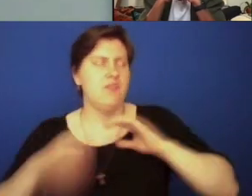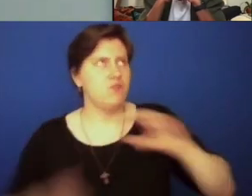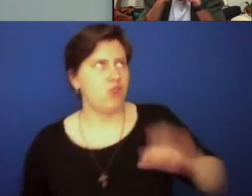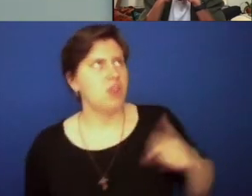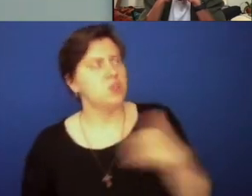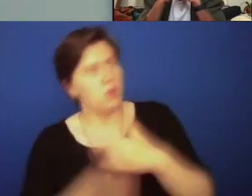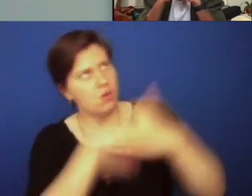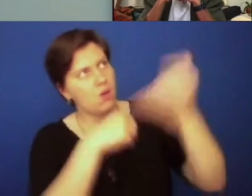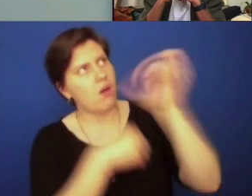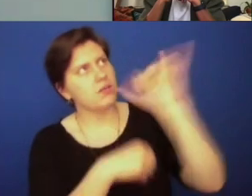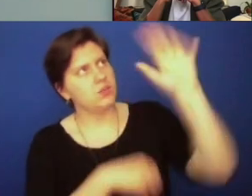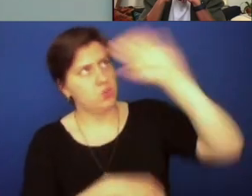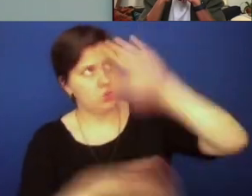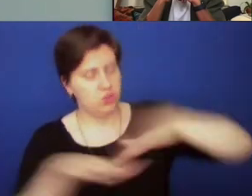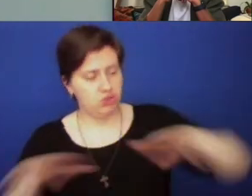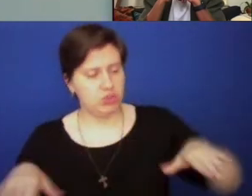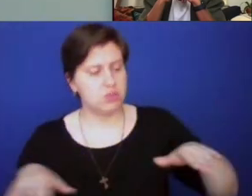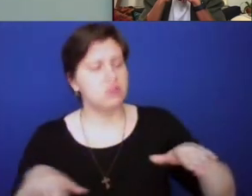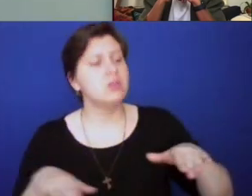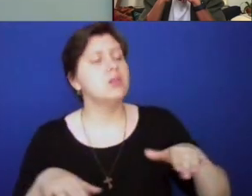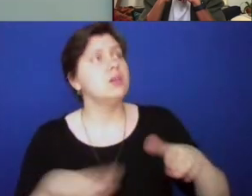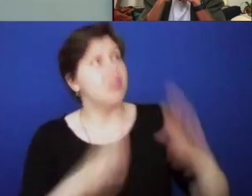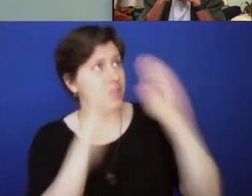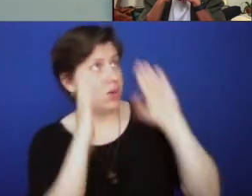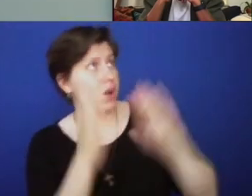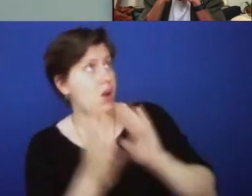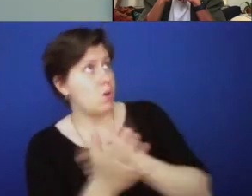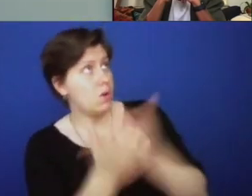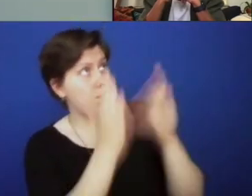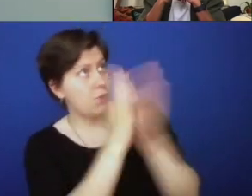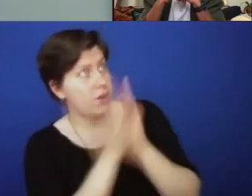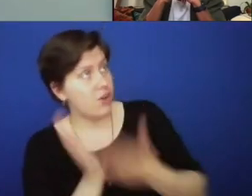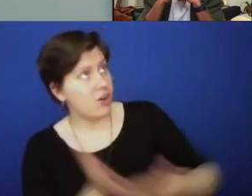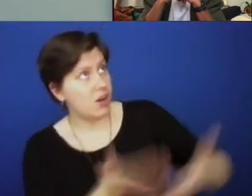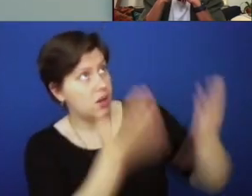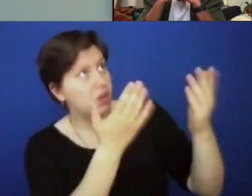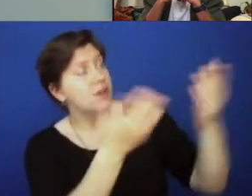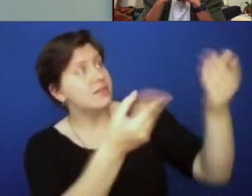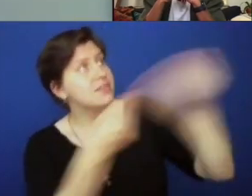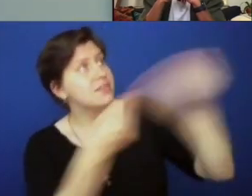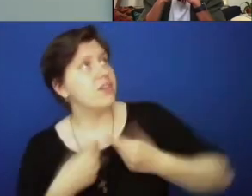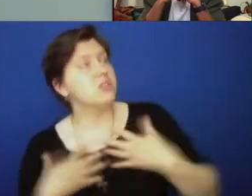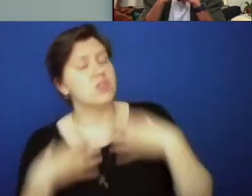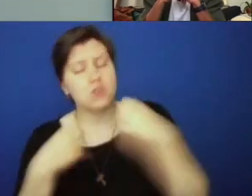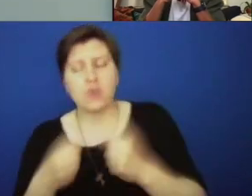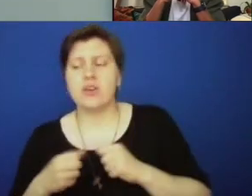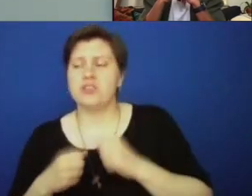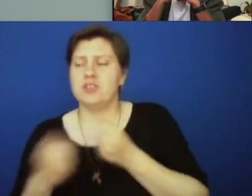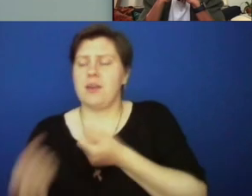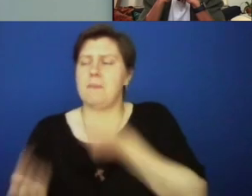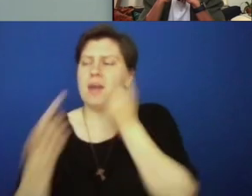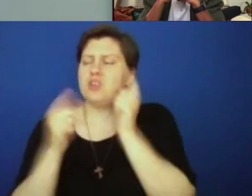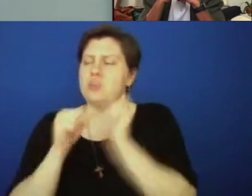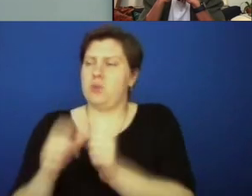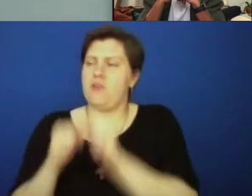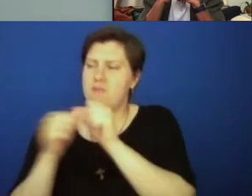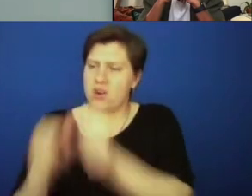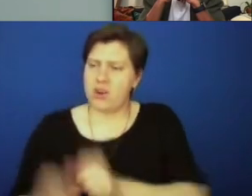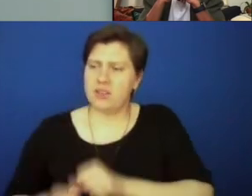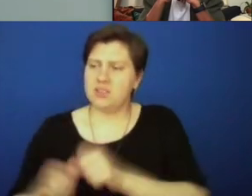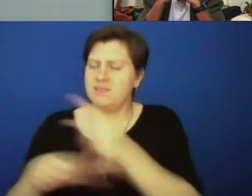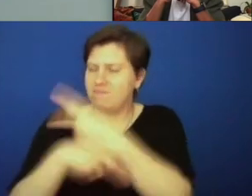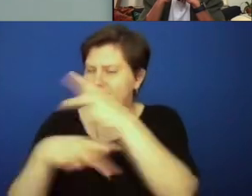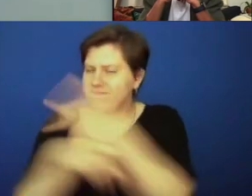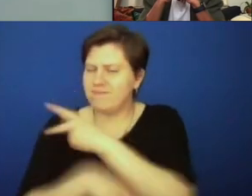that we are called to be as your children. Hear our prayer and give us the courage, compassion, and perseverance to